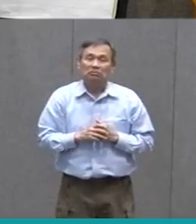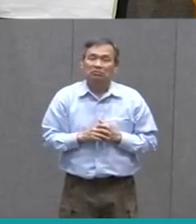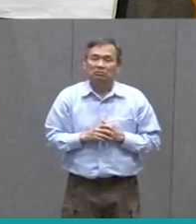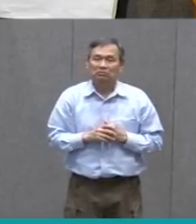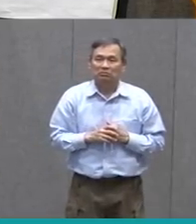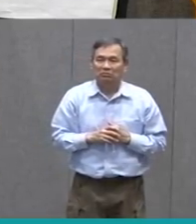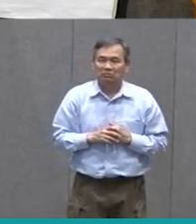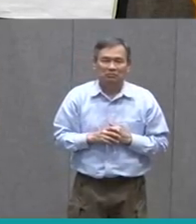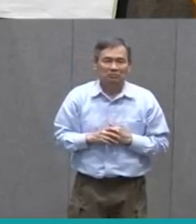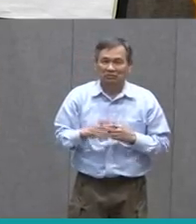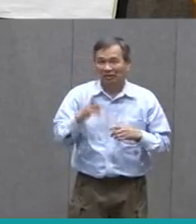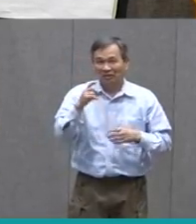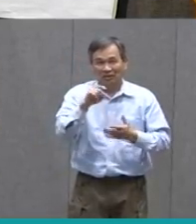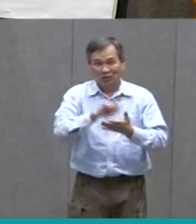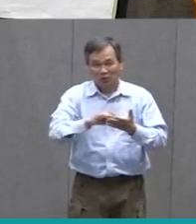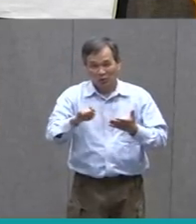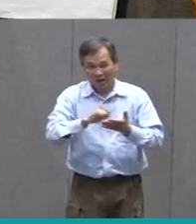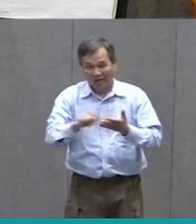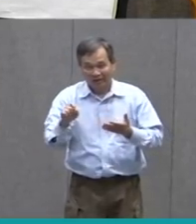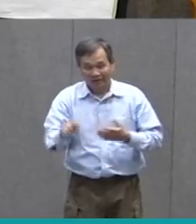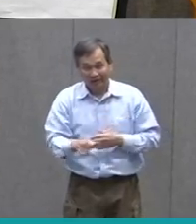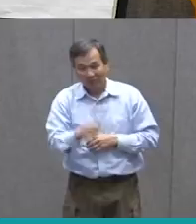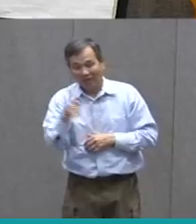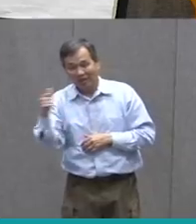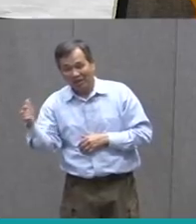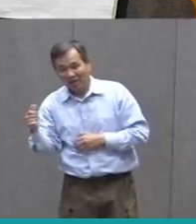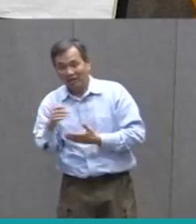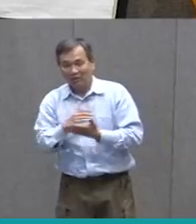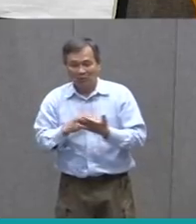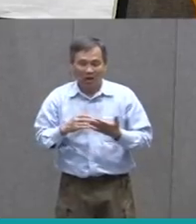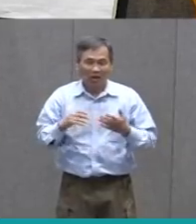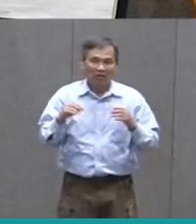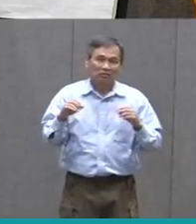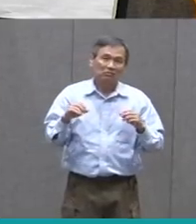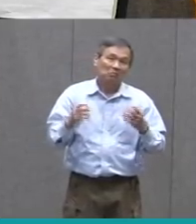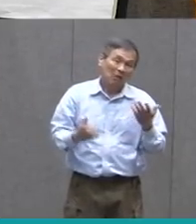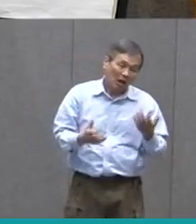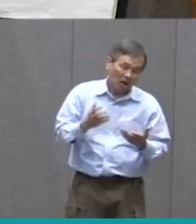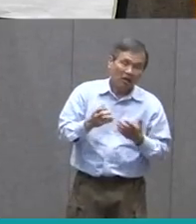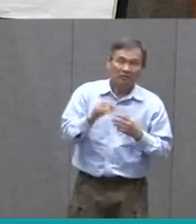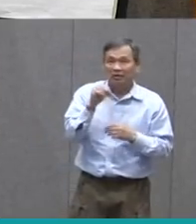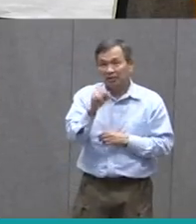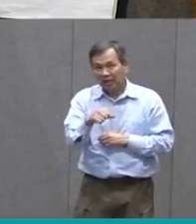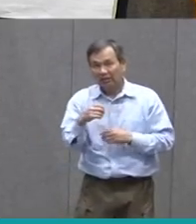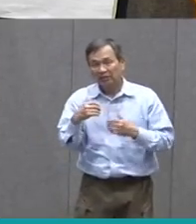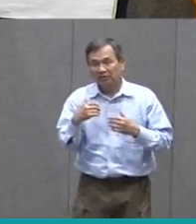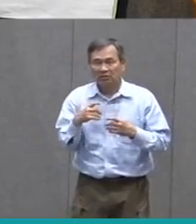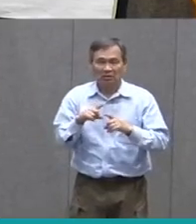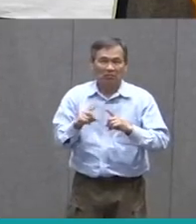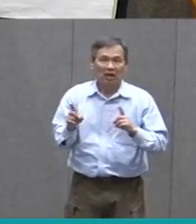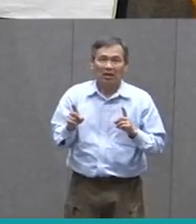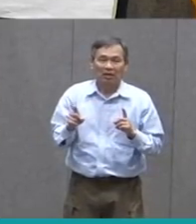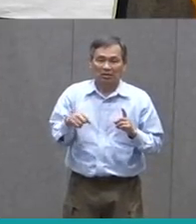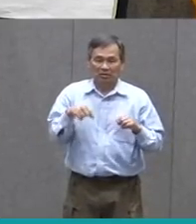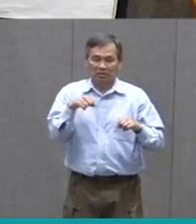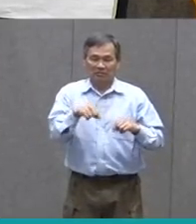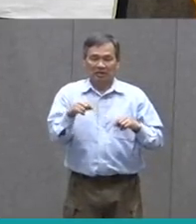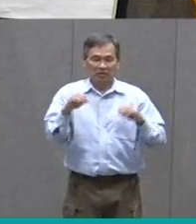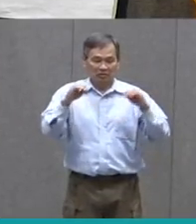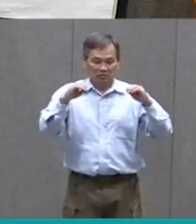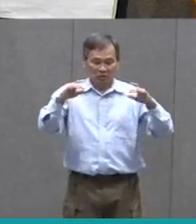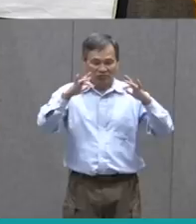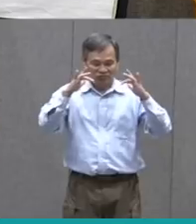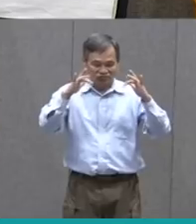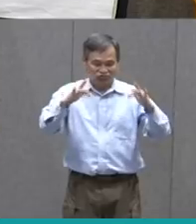Now If You Were Writing It About Another Piece Then It Might Be Yeah But It Might Not Be Also